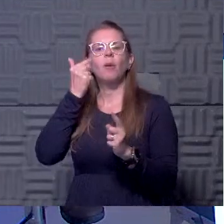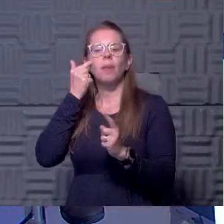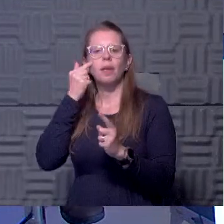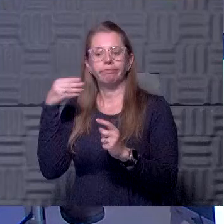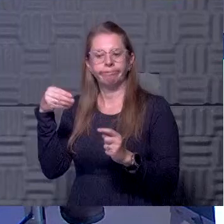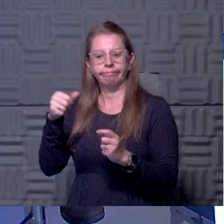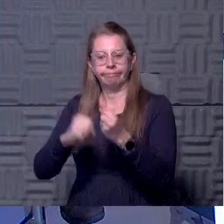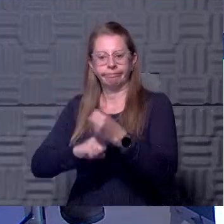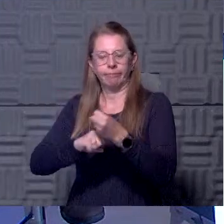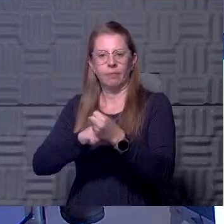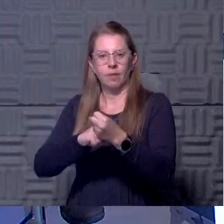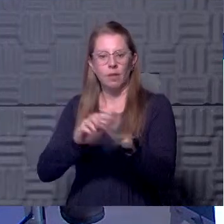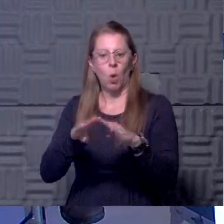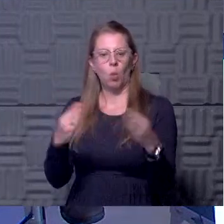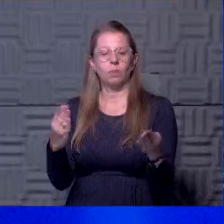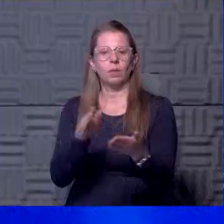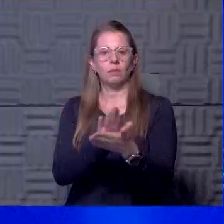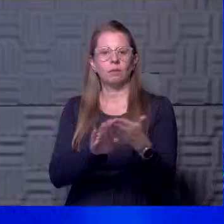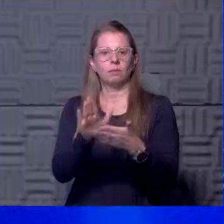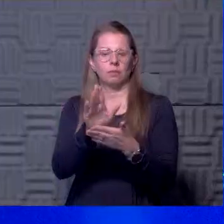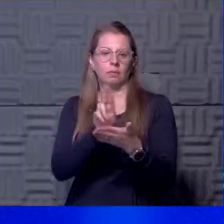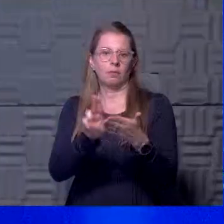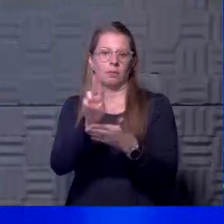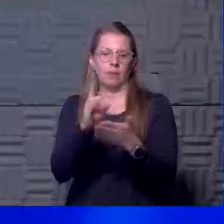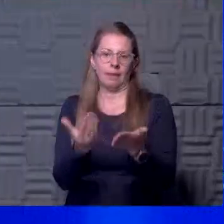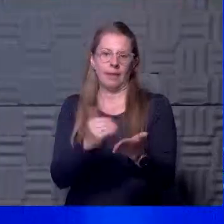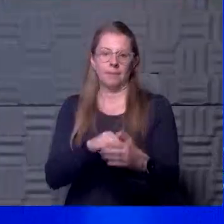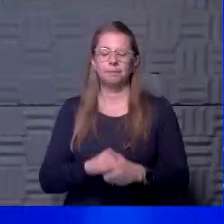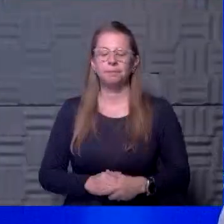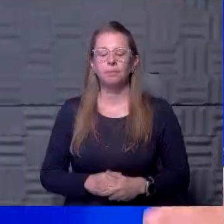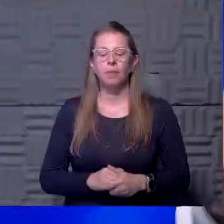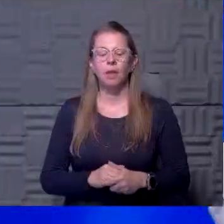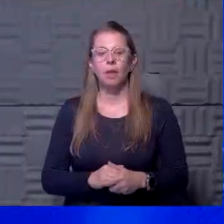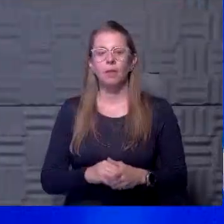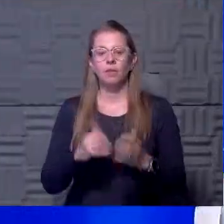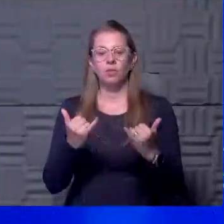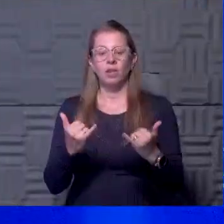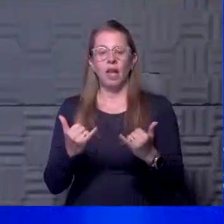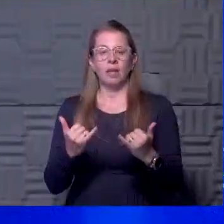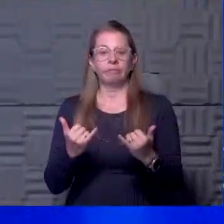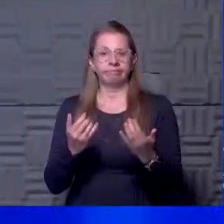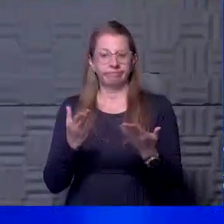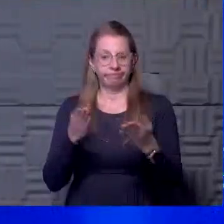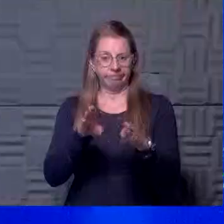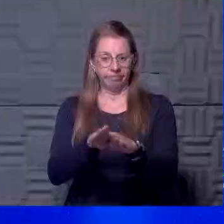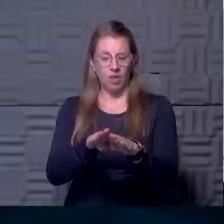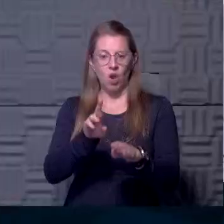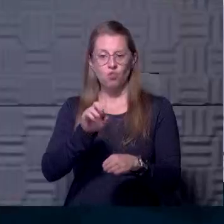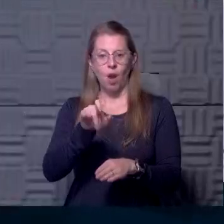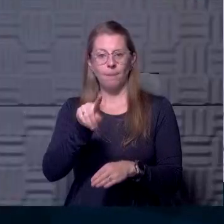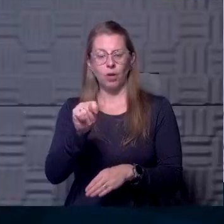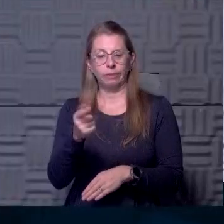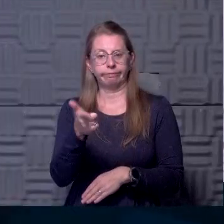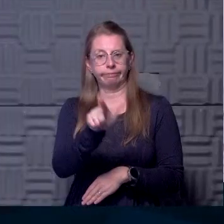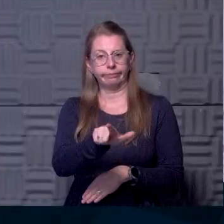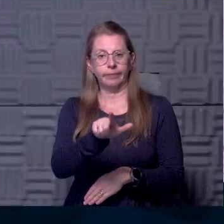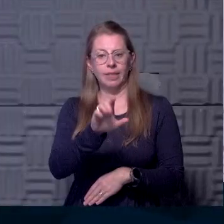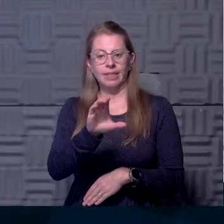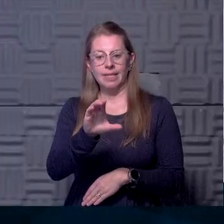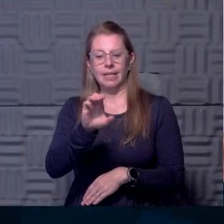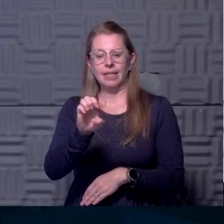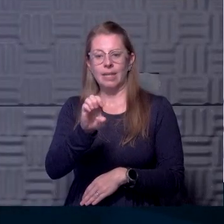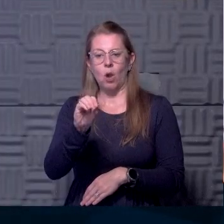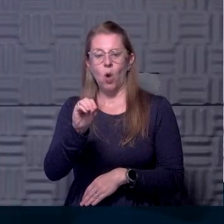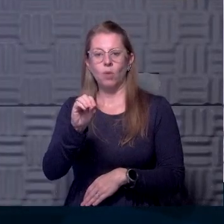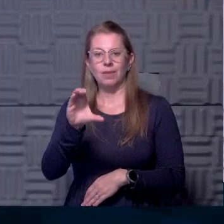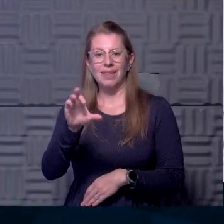reopen schools and reopen universities. So, well, as we wind down today, let first turn to Robert Thompson, the CEO at CRL. Um, thank